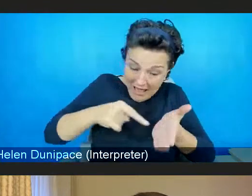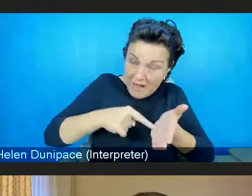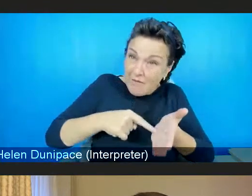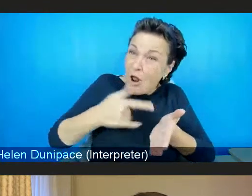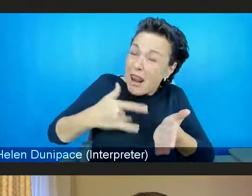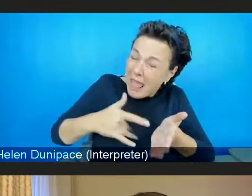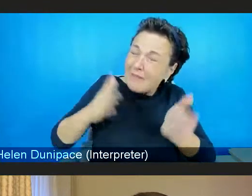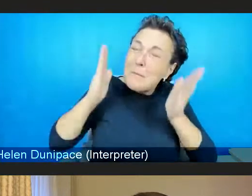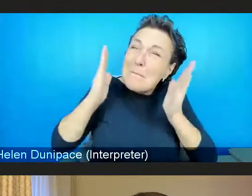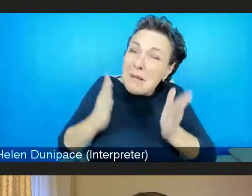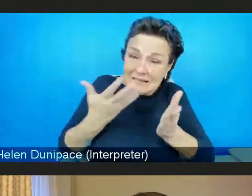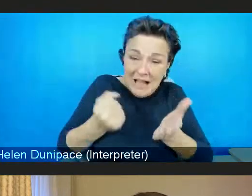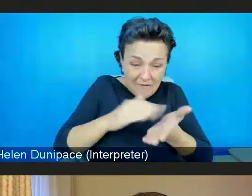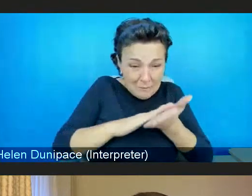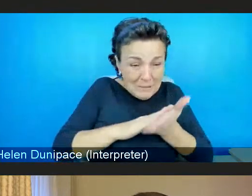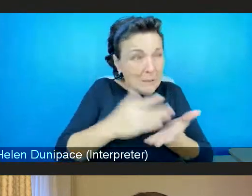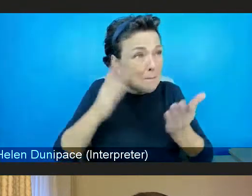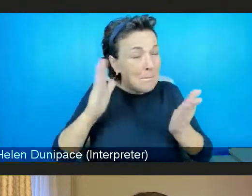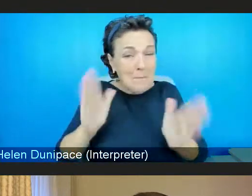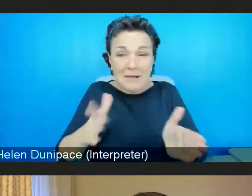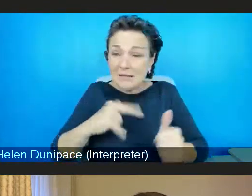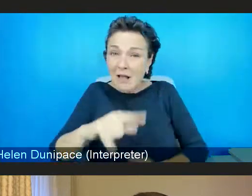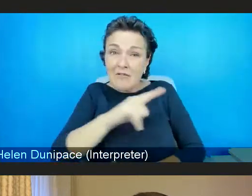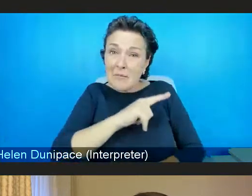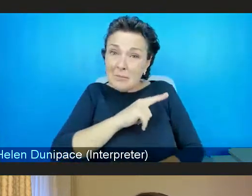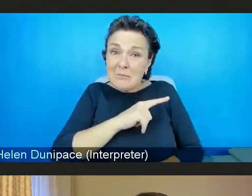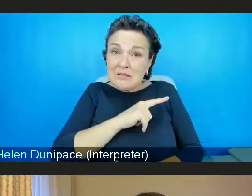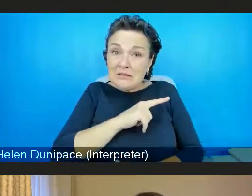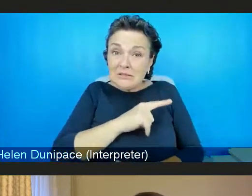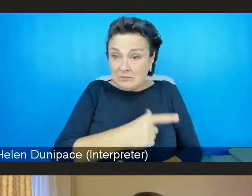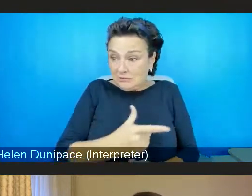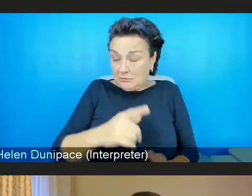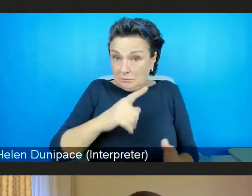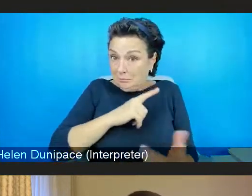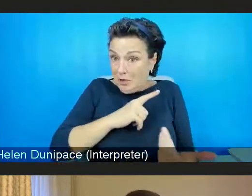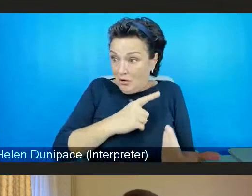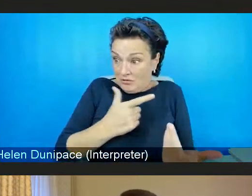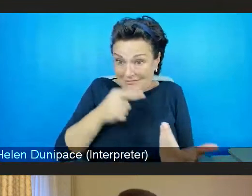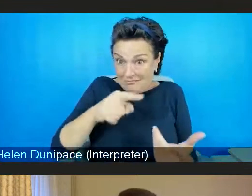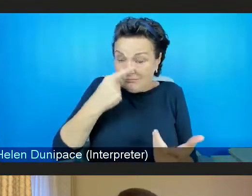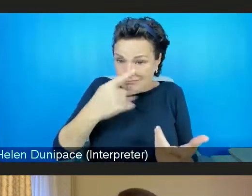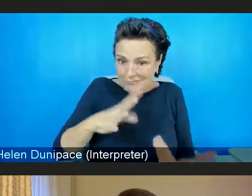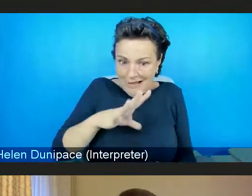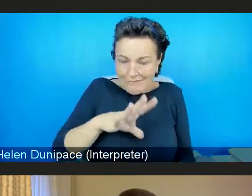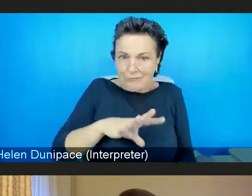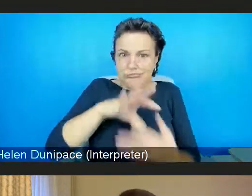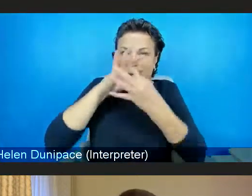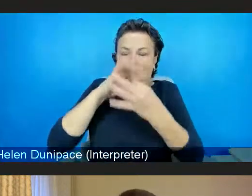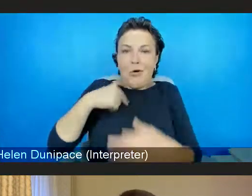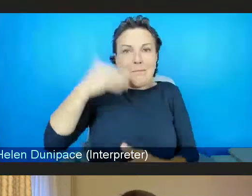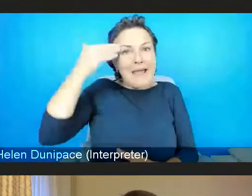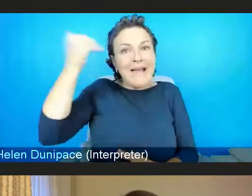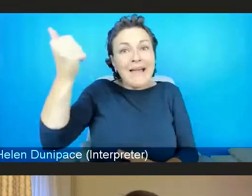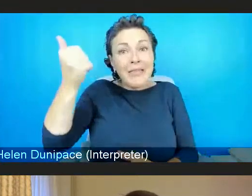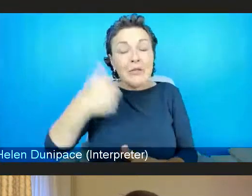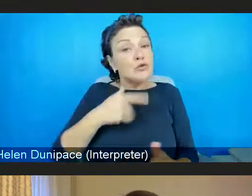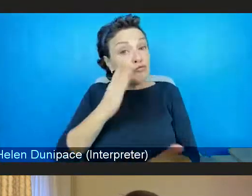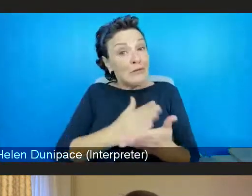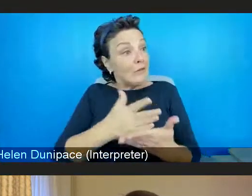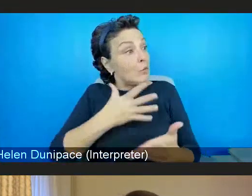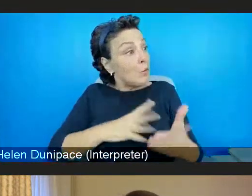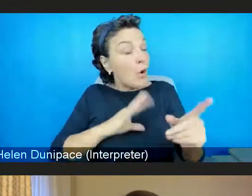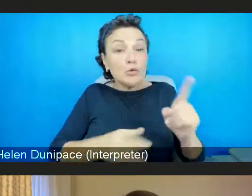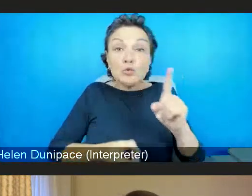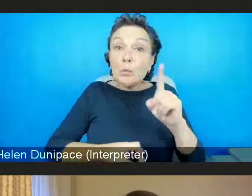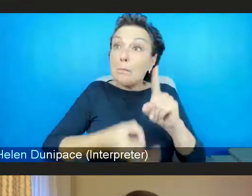stands to reason that if we're going to improve our mental health, we have to look at the context of our